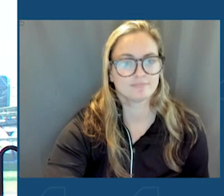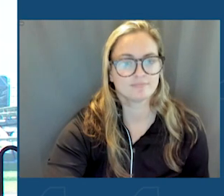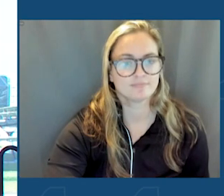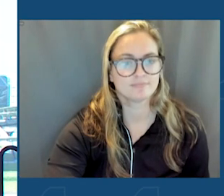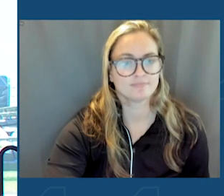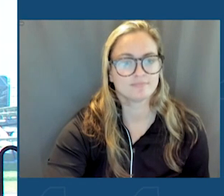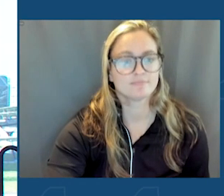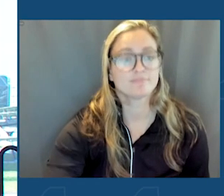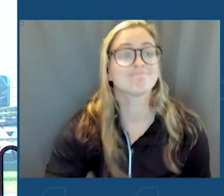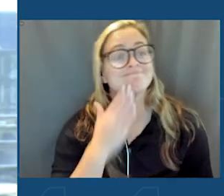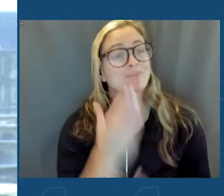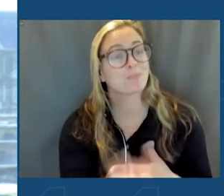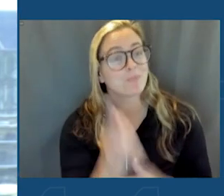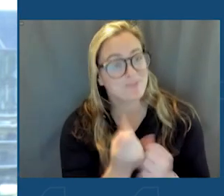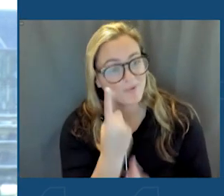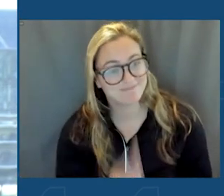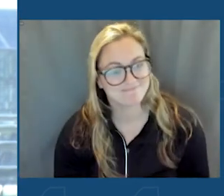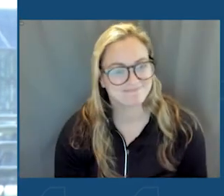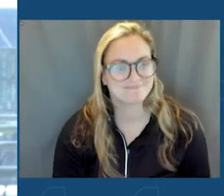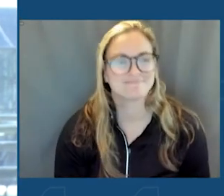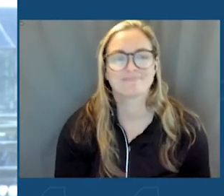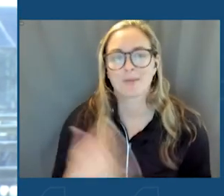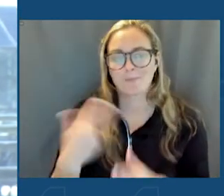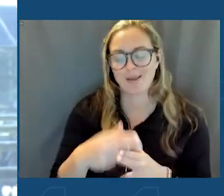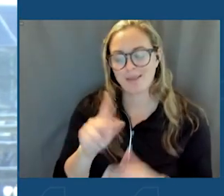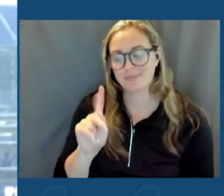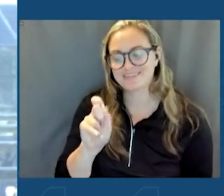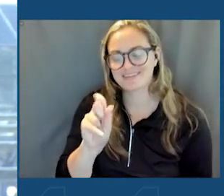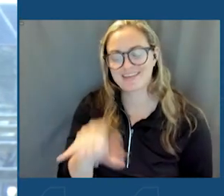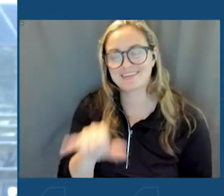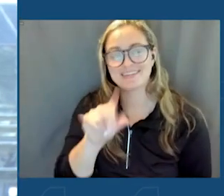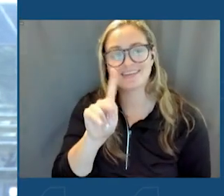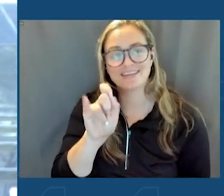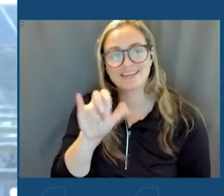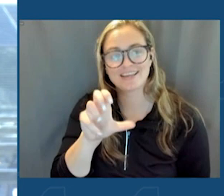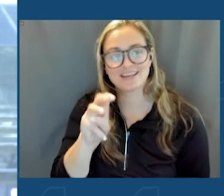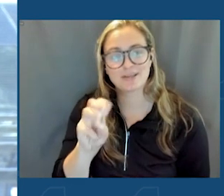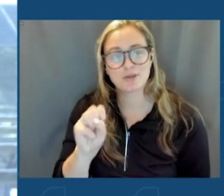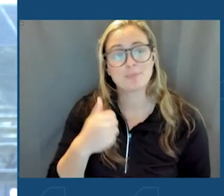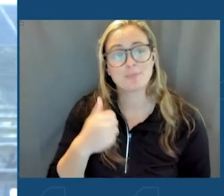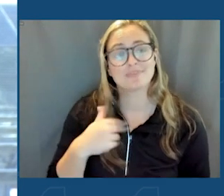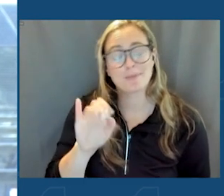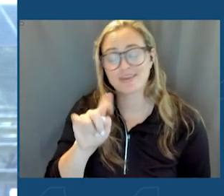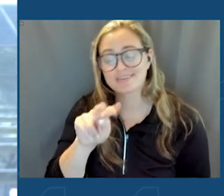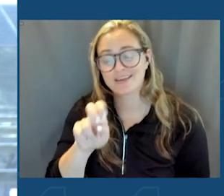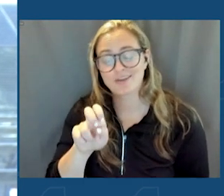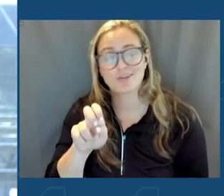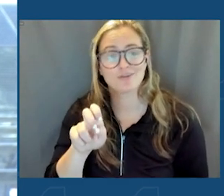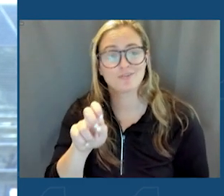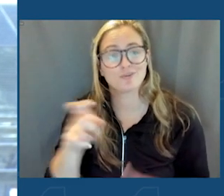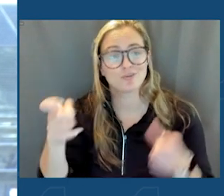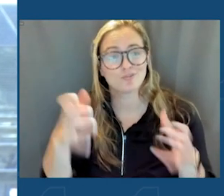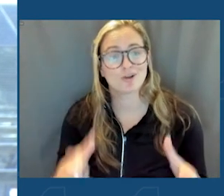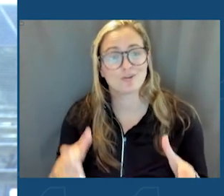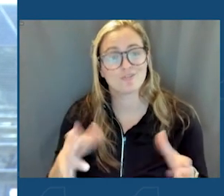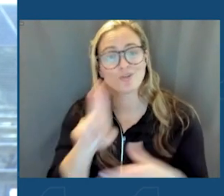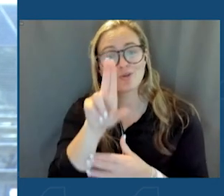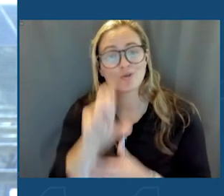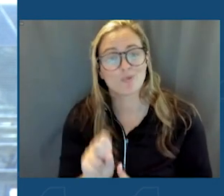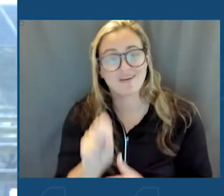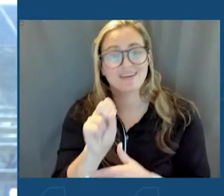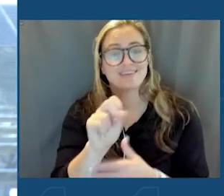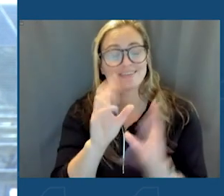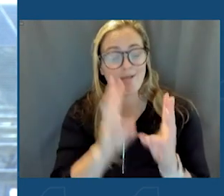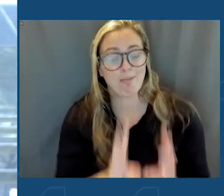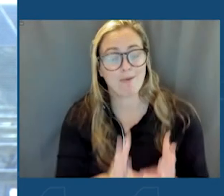Good morning, everybody. My name is Casey Kadams, and I am Executive Director of the U.S. Climate Alliance. I am